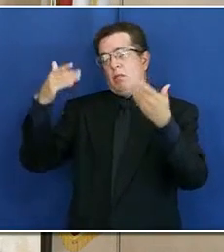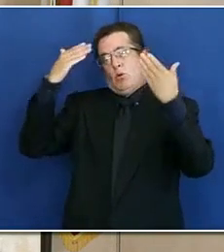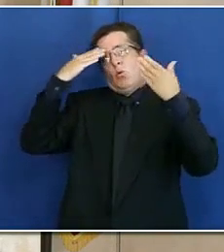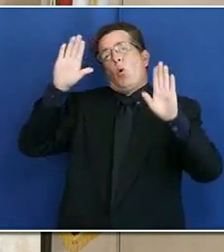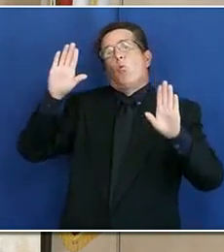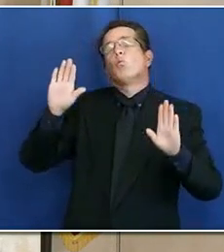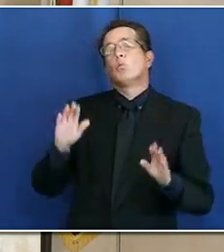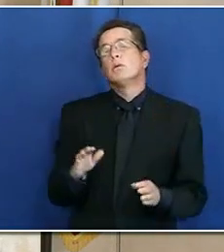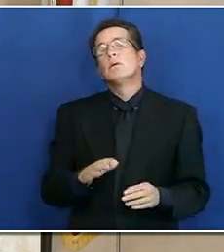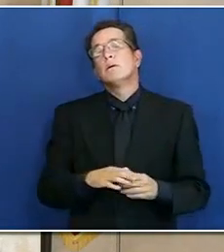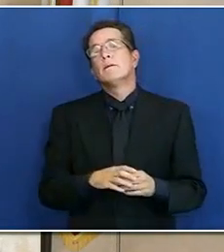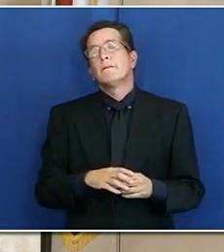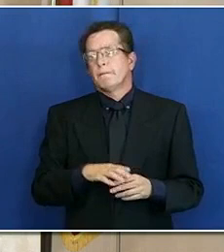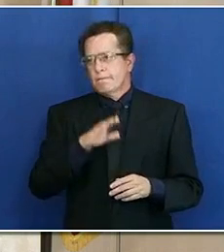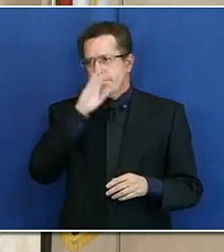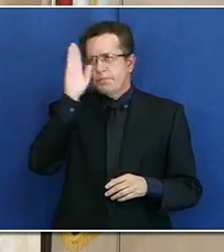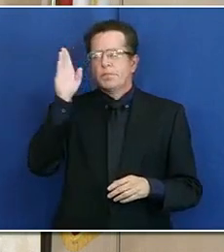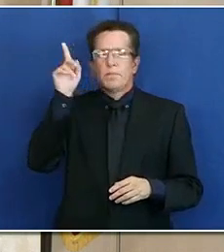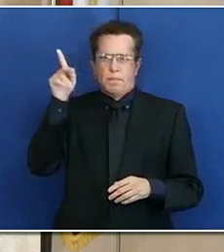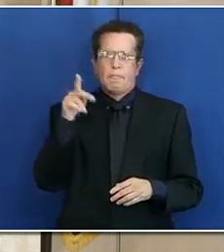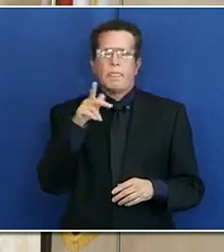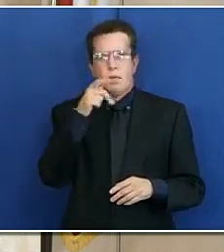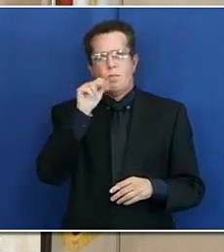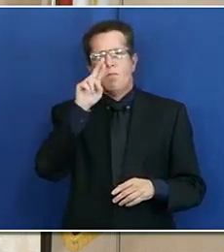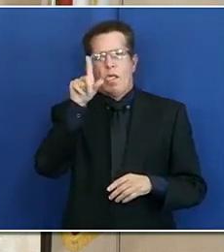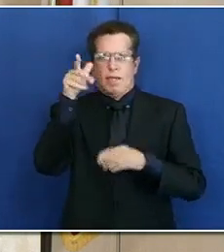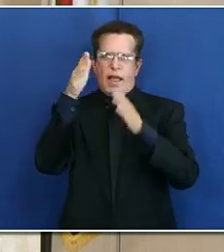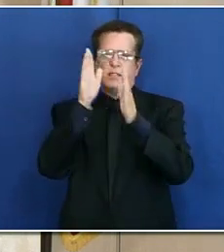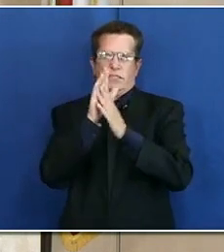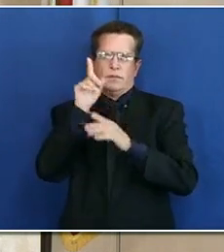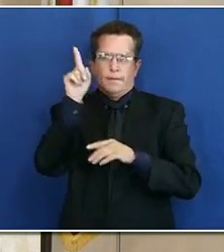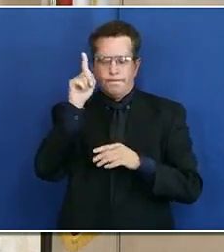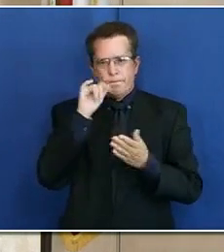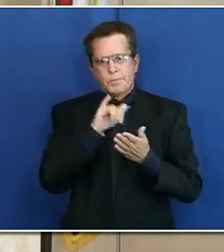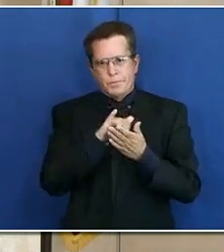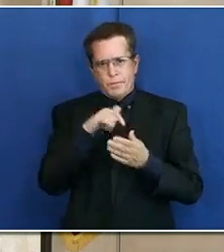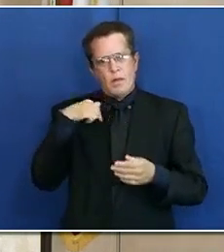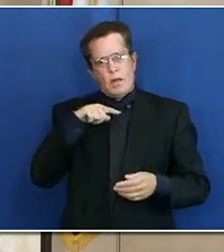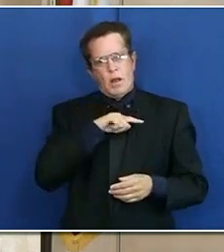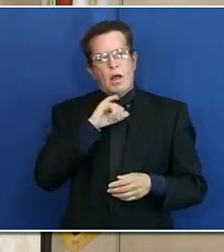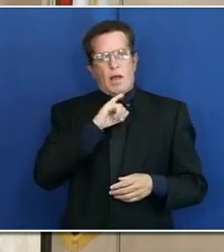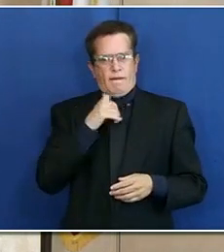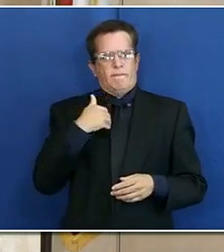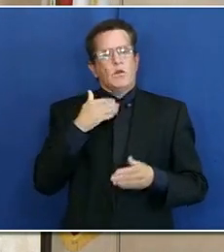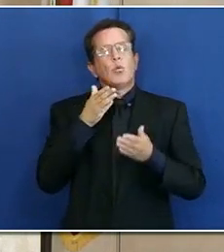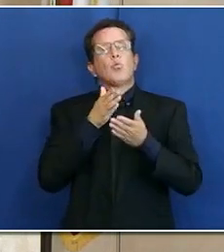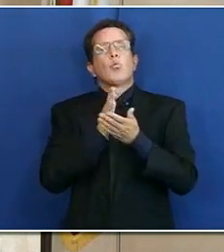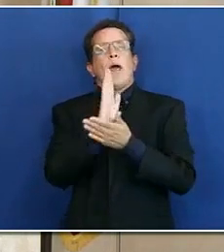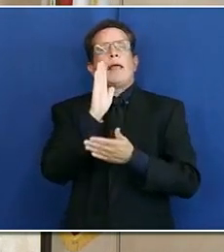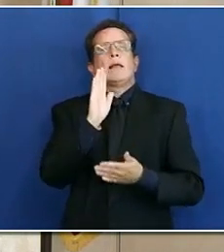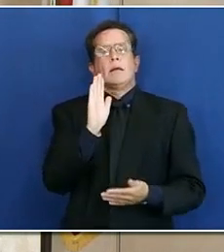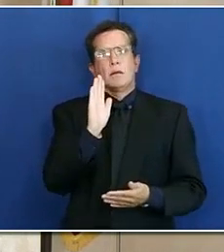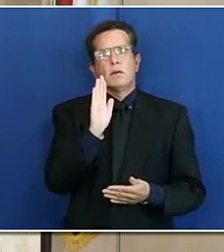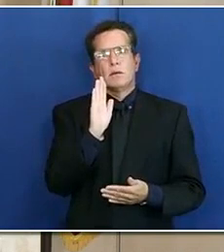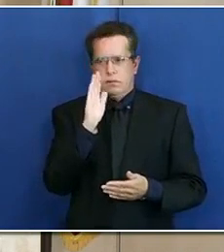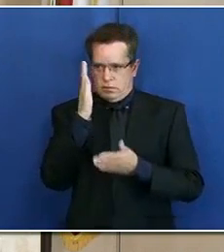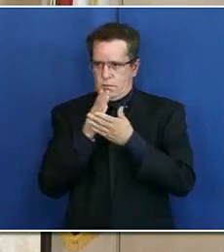not know it. And Dr. Mouton, you know, what I hear from the public is, I have a right to know this. I have a right to